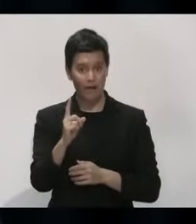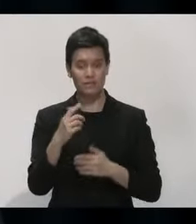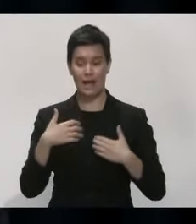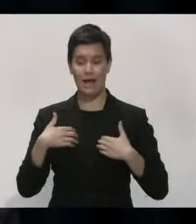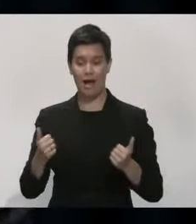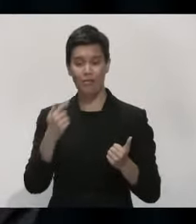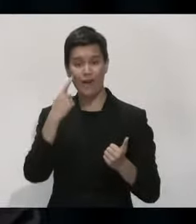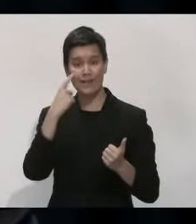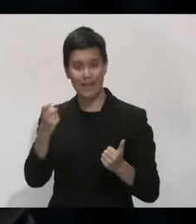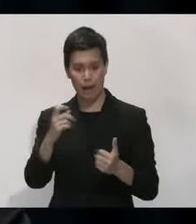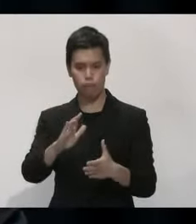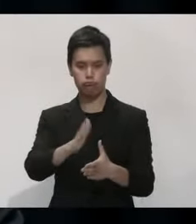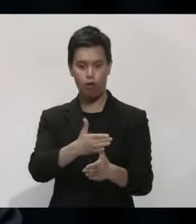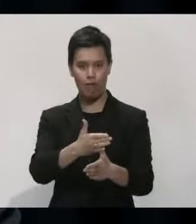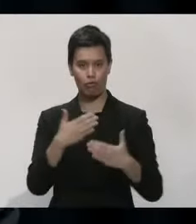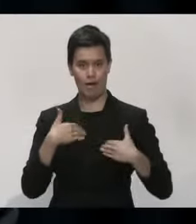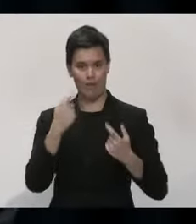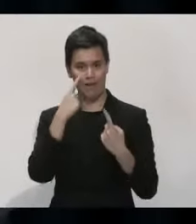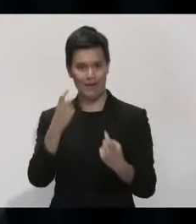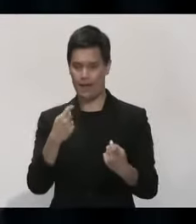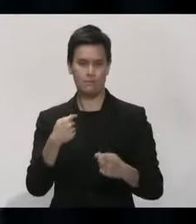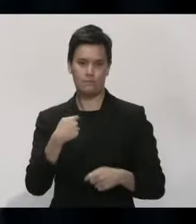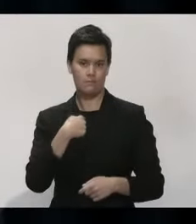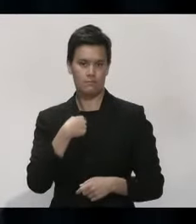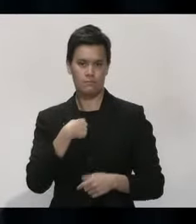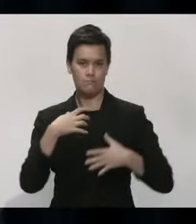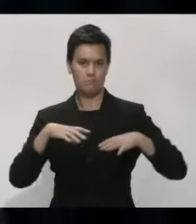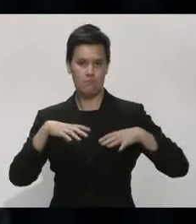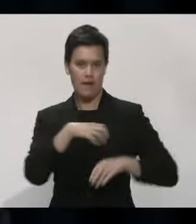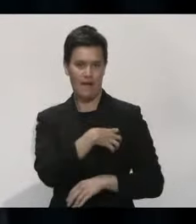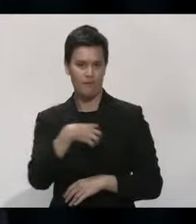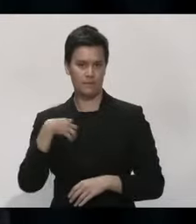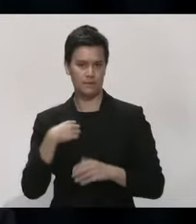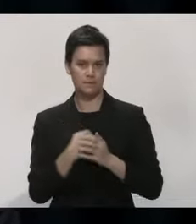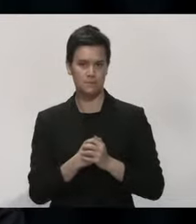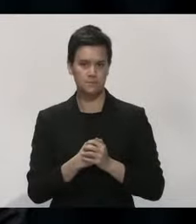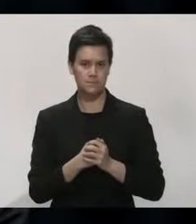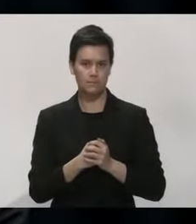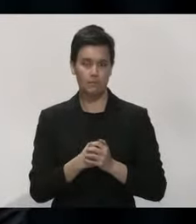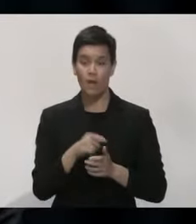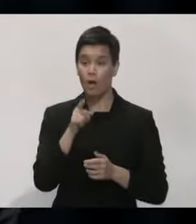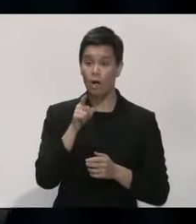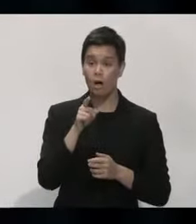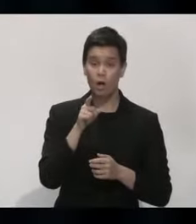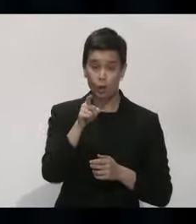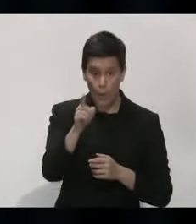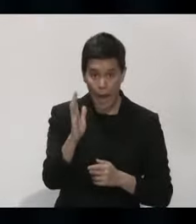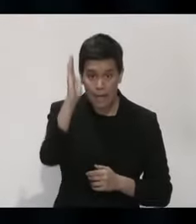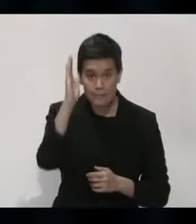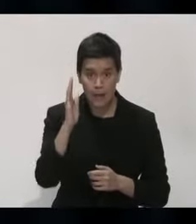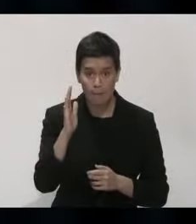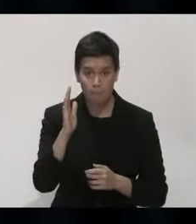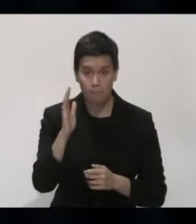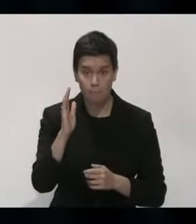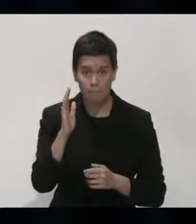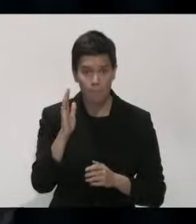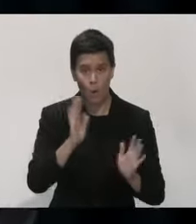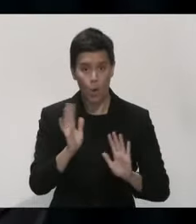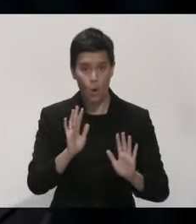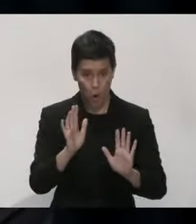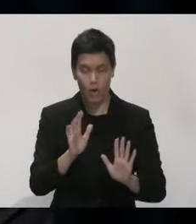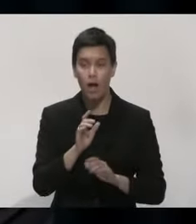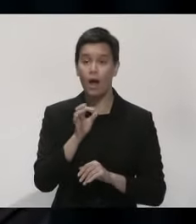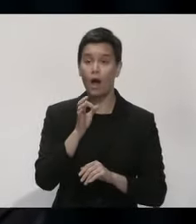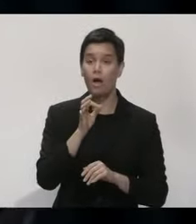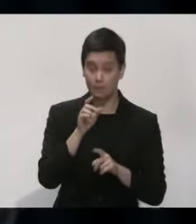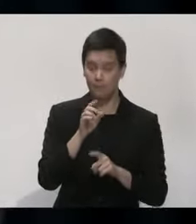of those nurses. And I'll give you the last question. You had your hand up before? No, I didn't actually. Oh, you didn't? I was a You said to me this morning that there